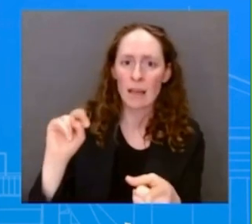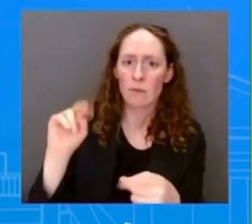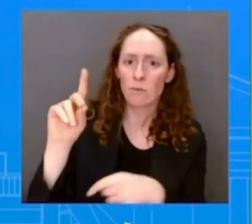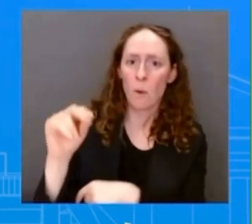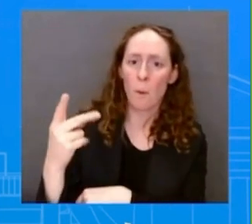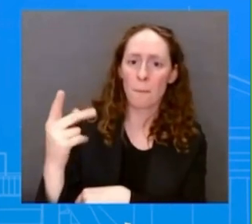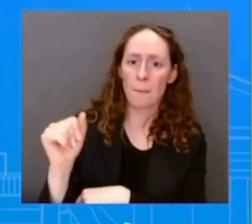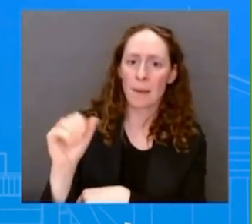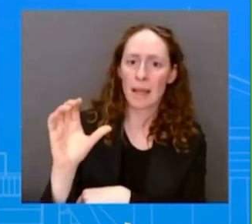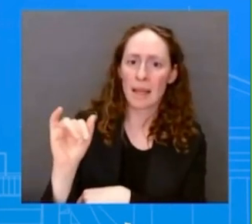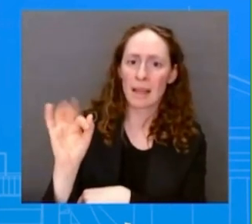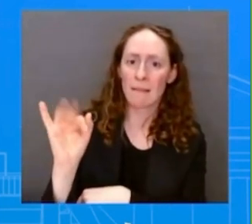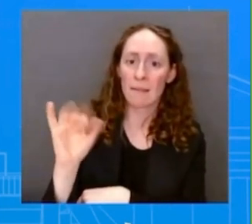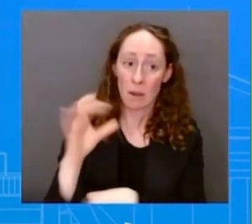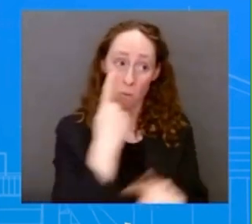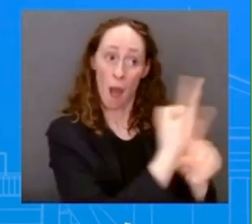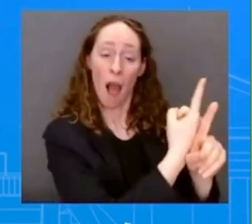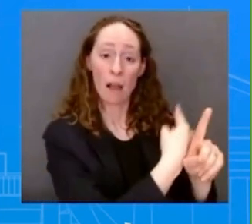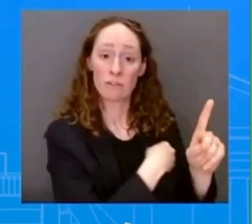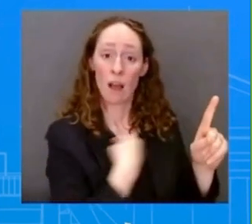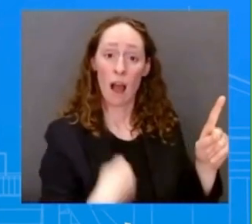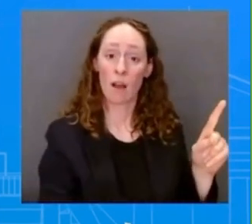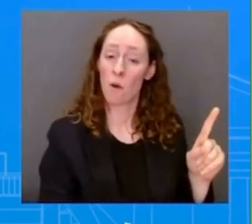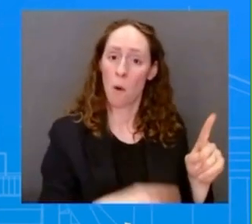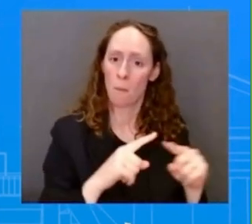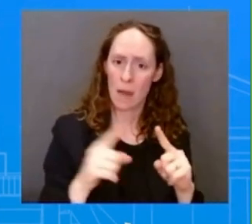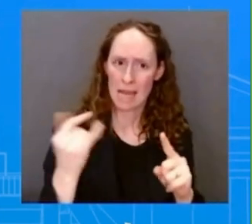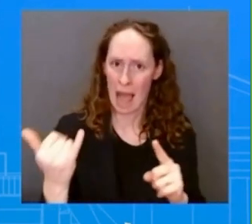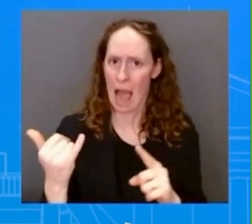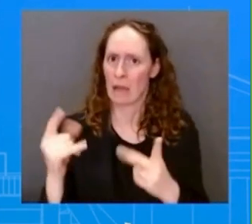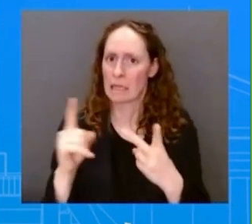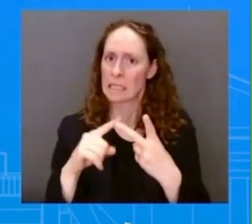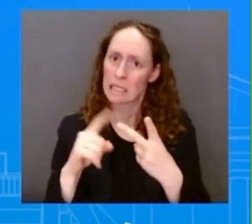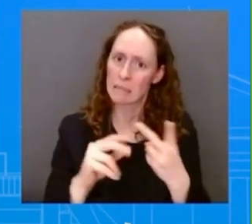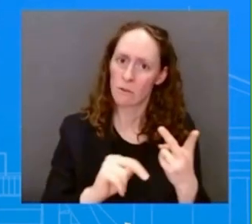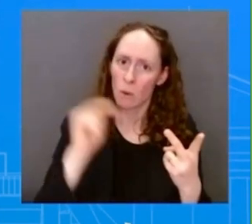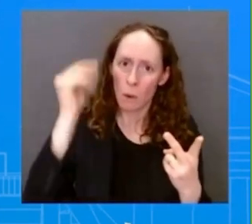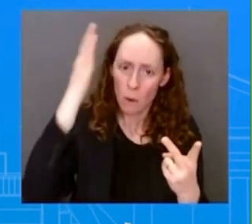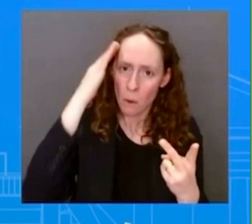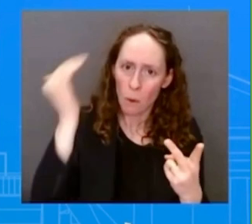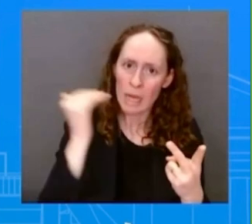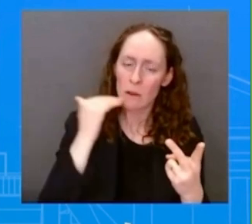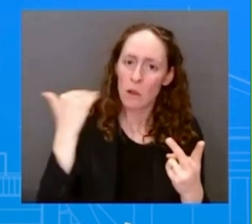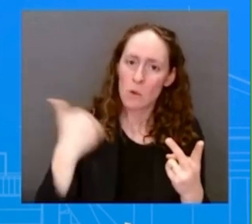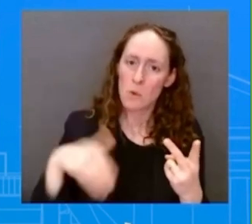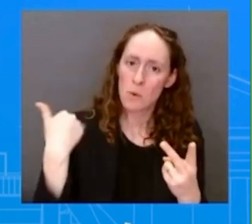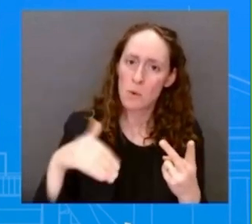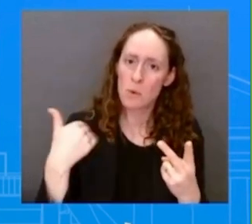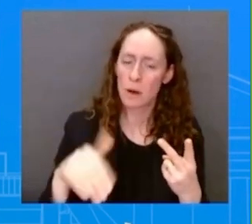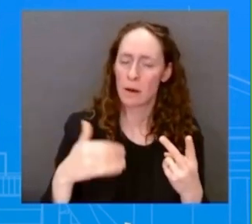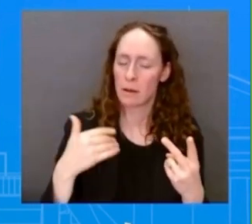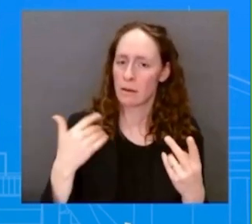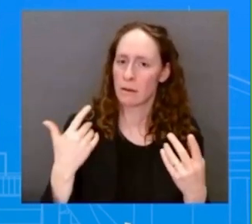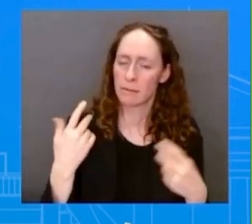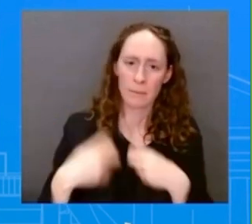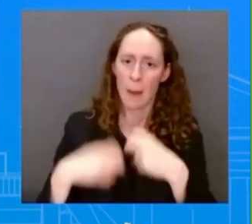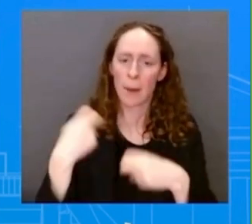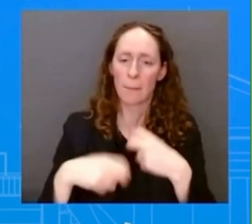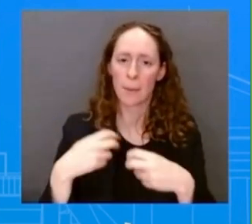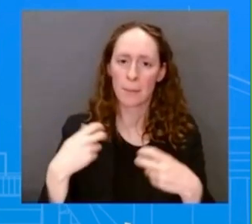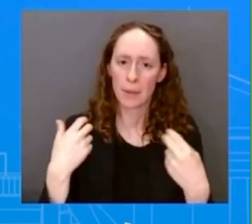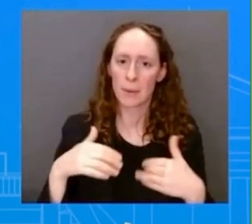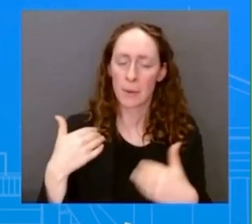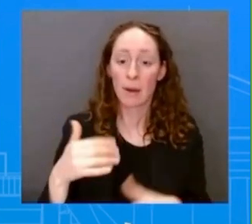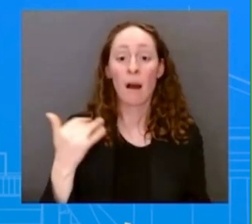in recent days. Um, and when you hold these promotions up, uh, you, there is, as